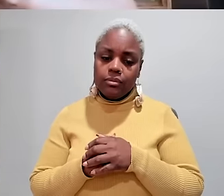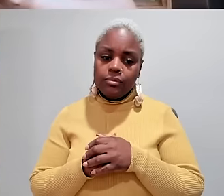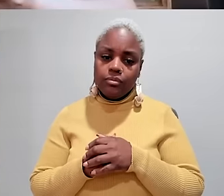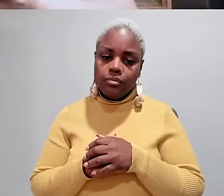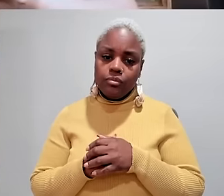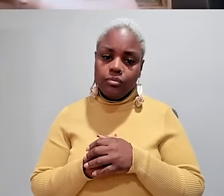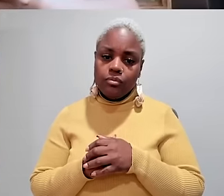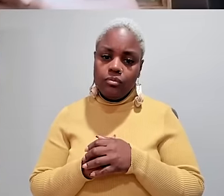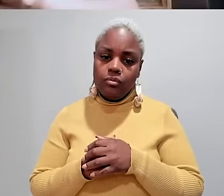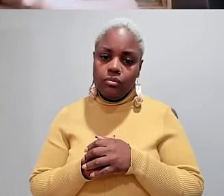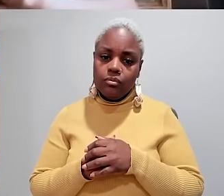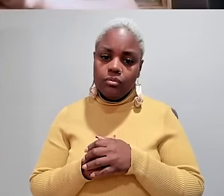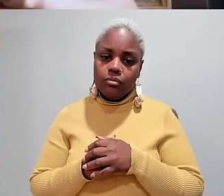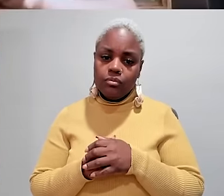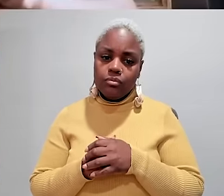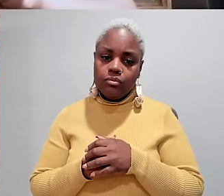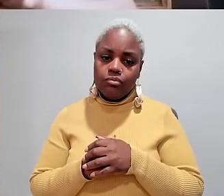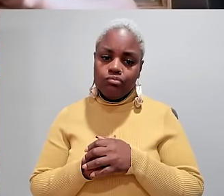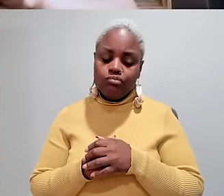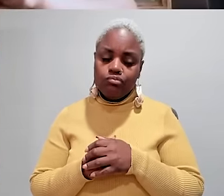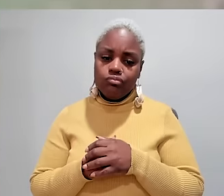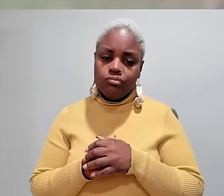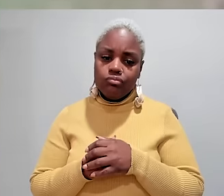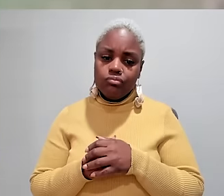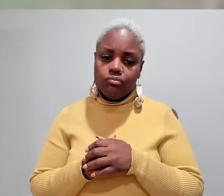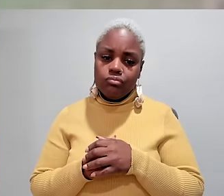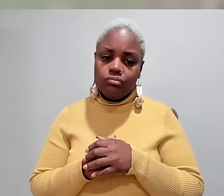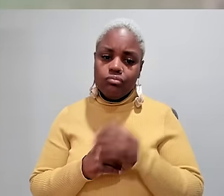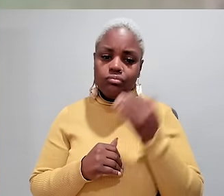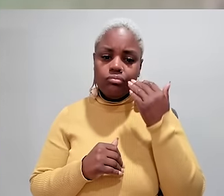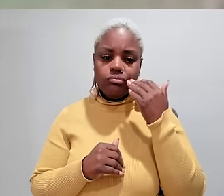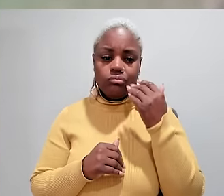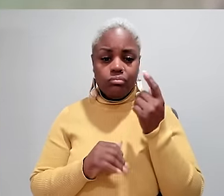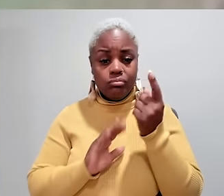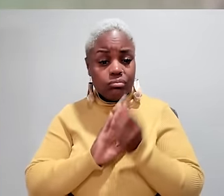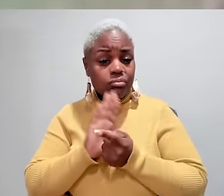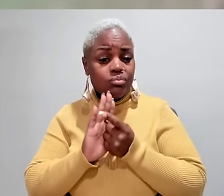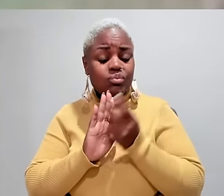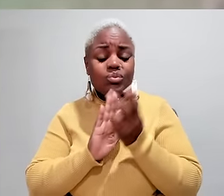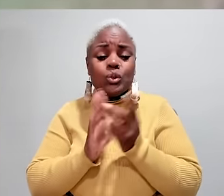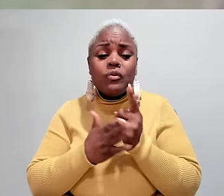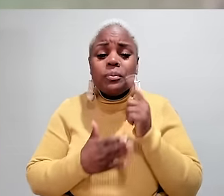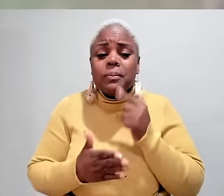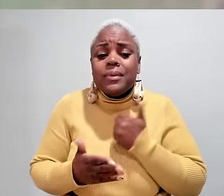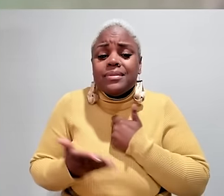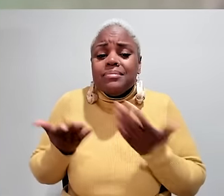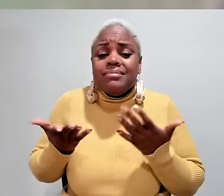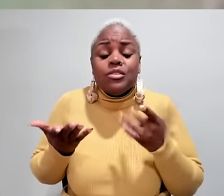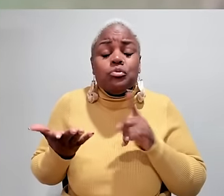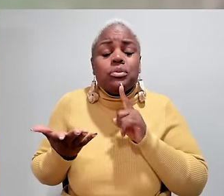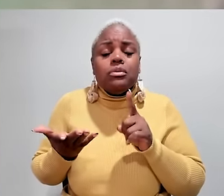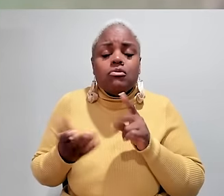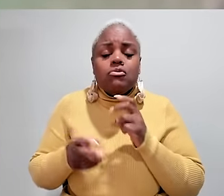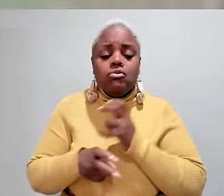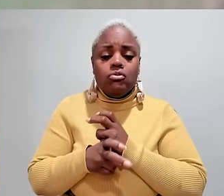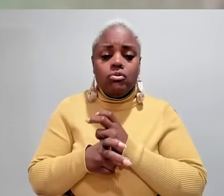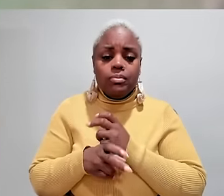I think sometimes just a little break, maybe to have one or two hours a week for myself,